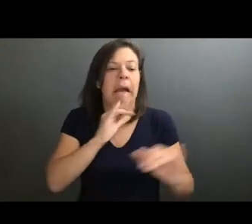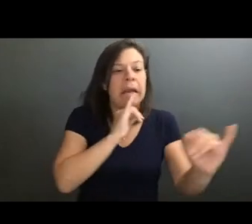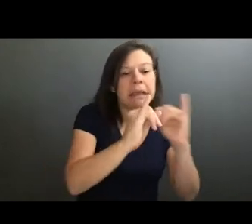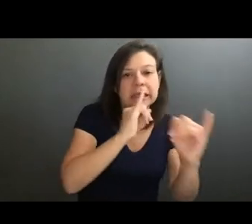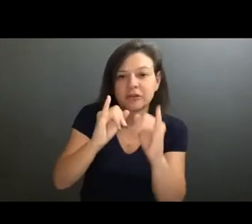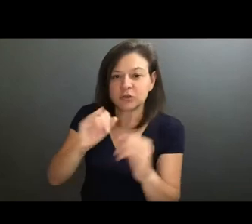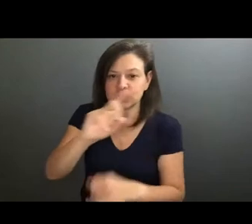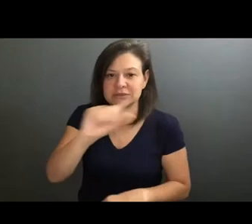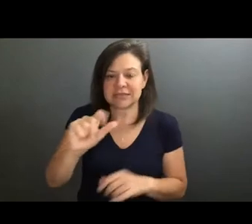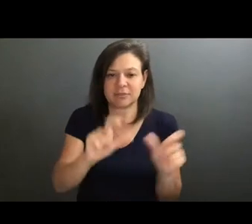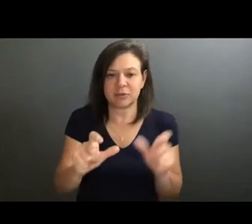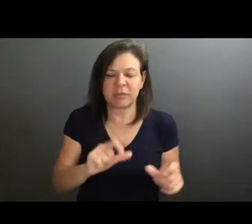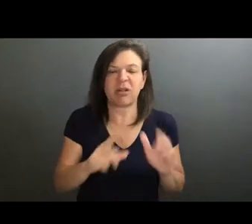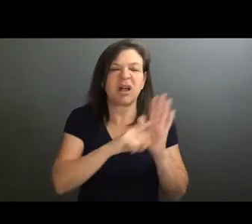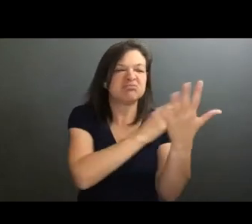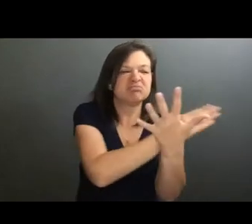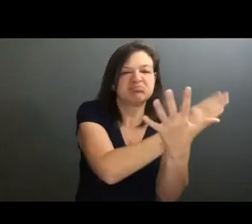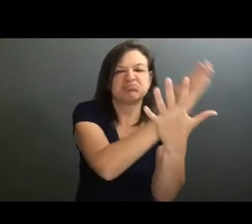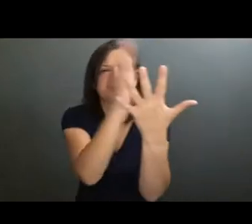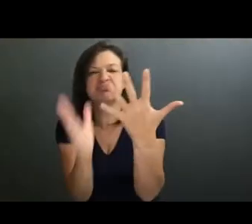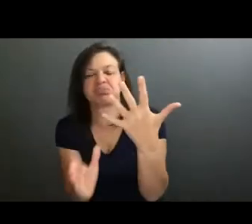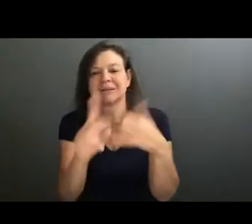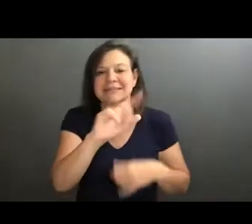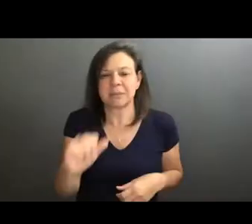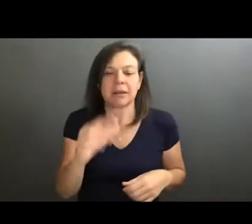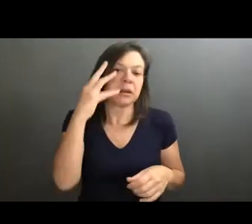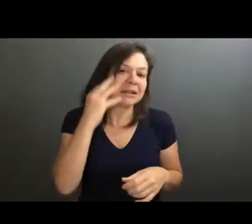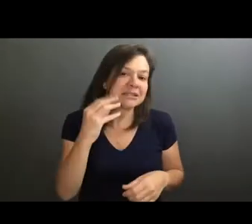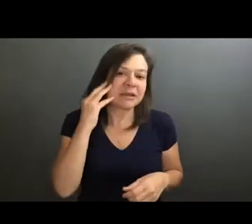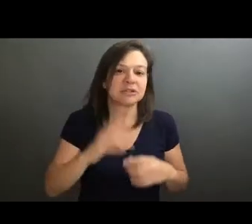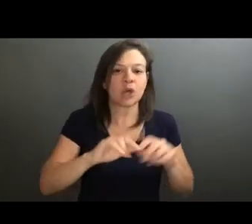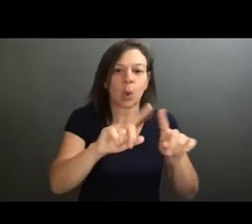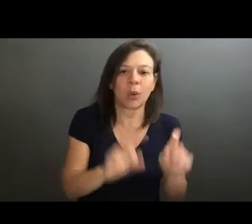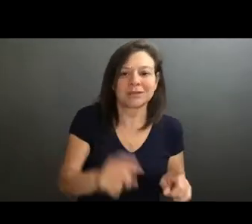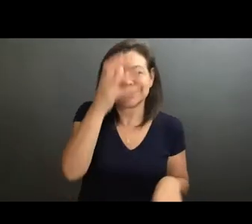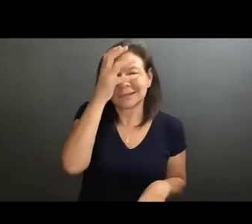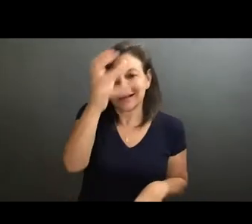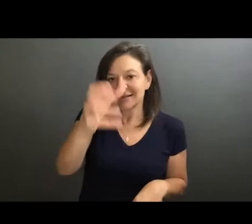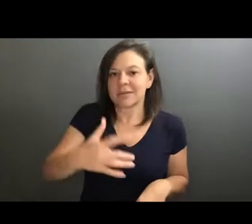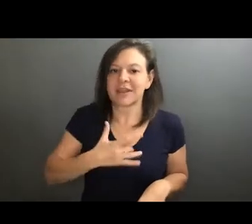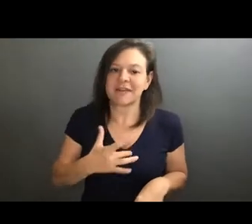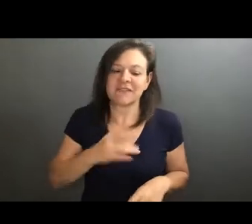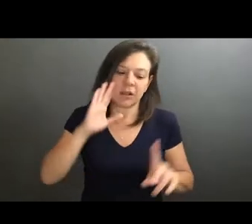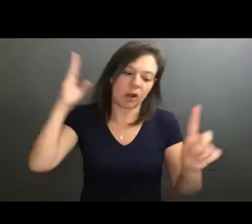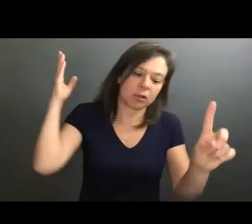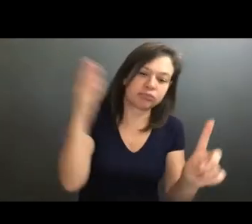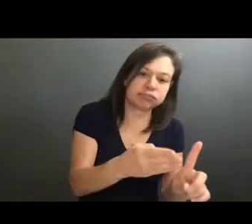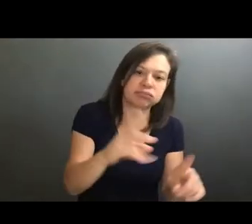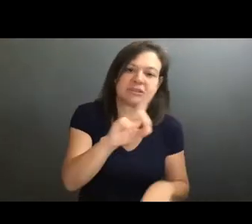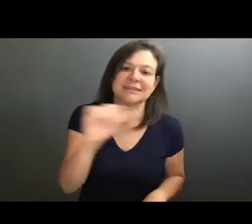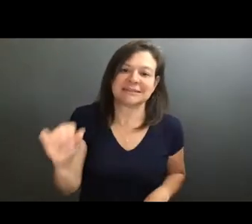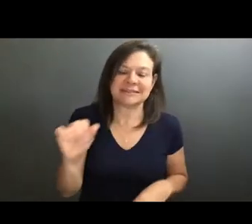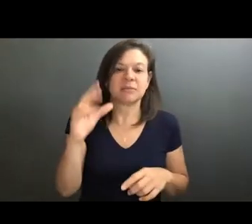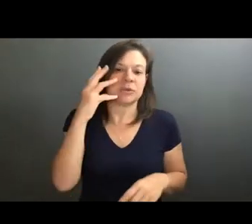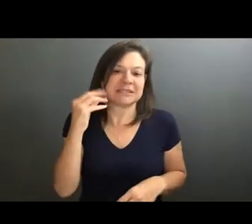try to get across the range of disabilities and experiences on questions and concepts that I feel are really central to the disabled experience,